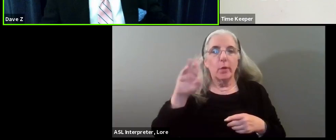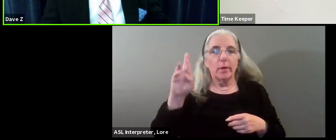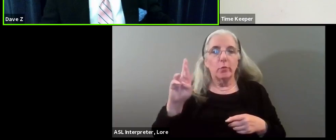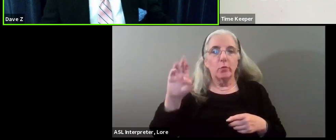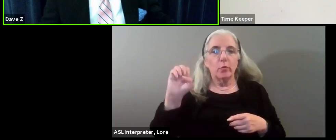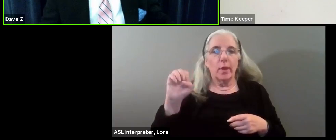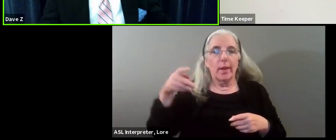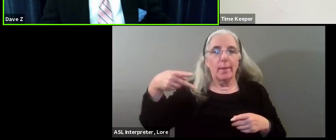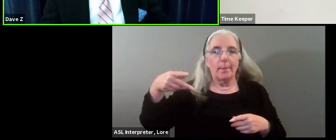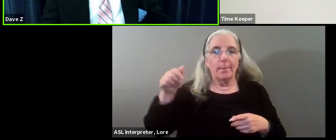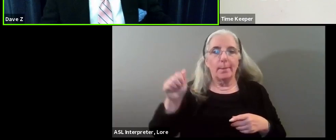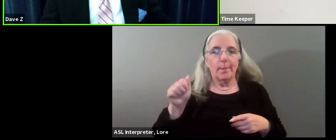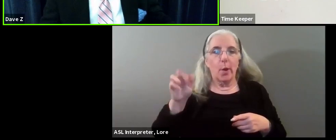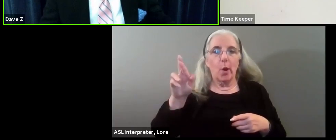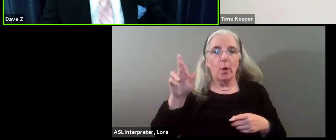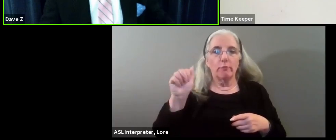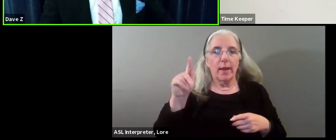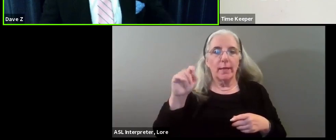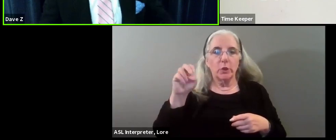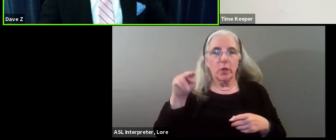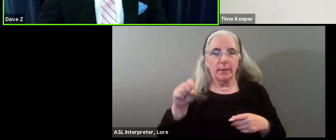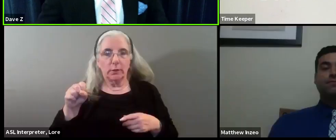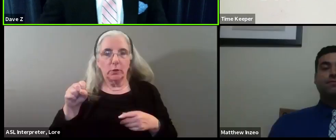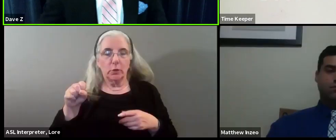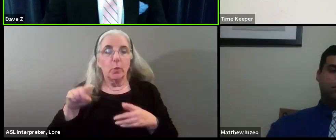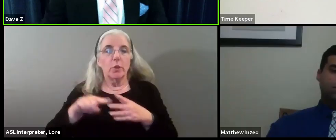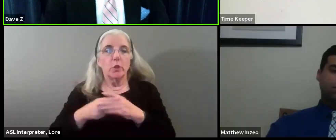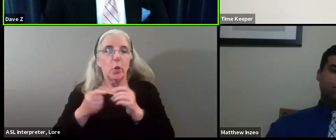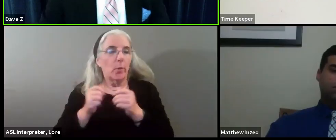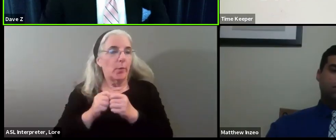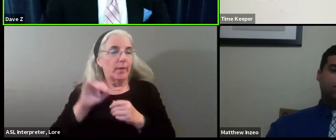And we'll start with Mr. Inzio, please.